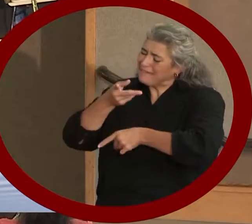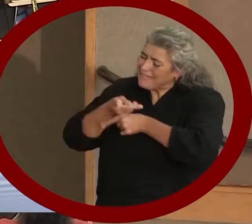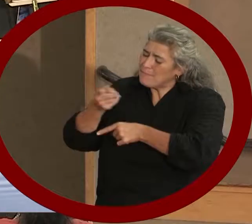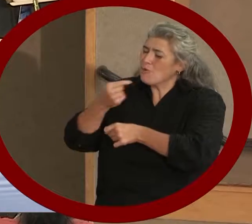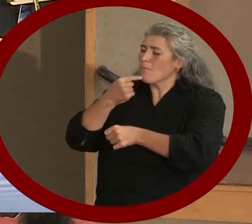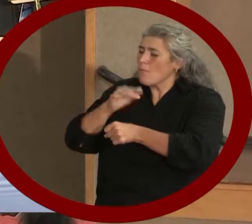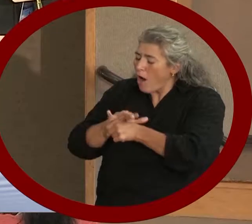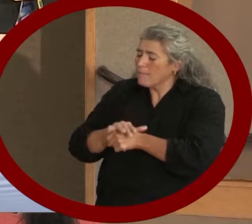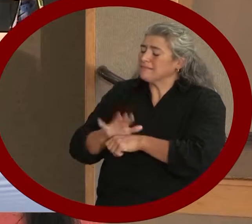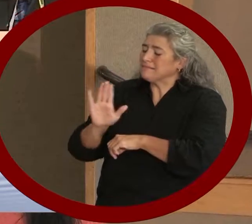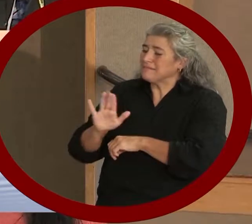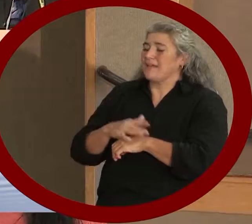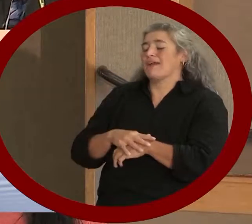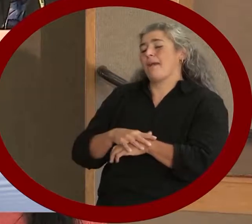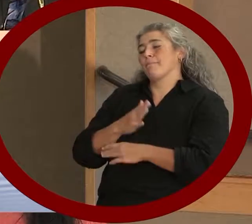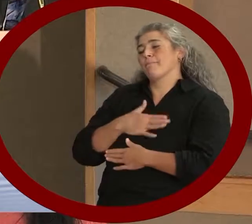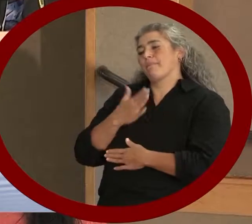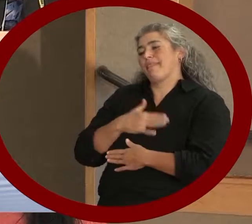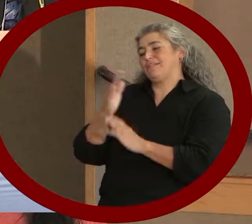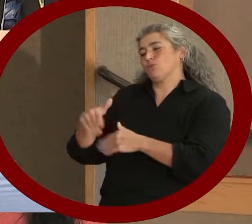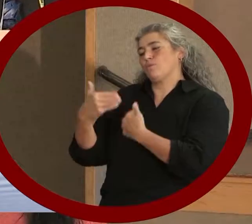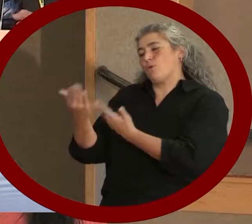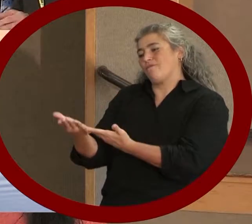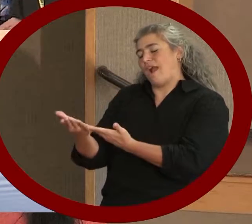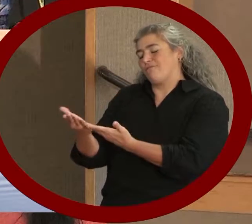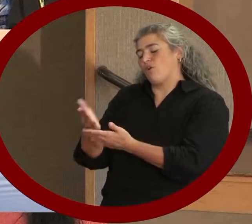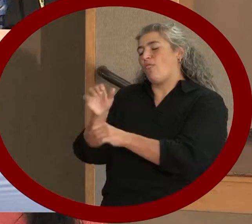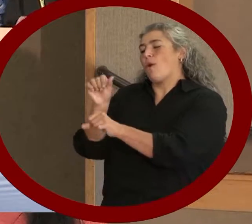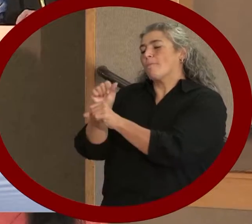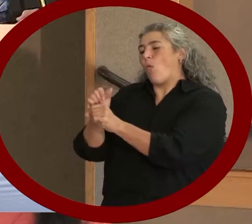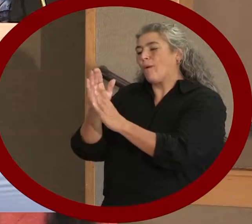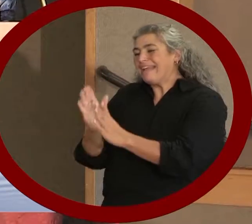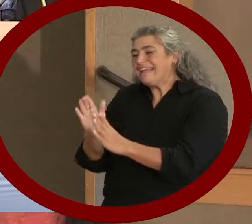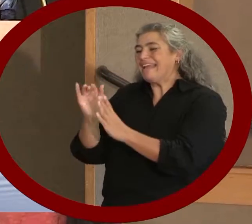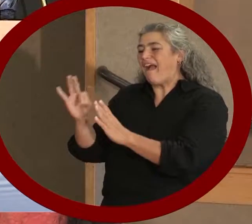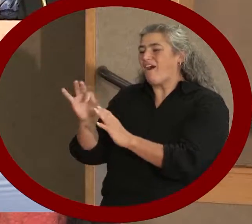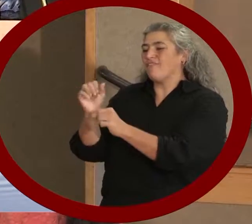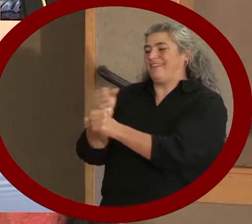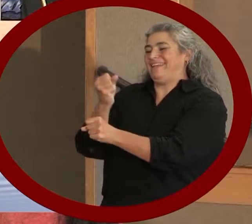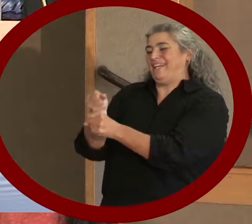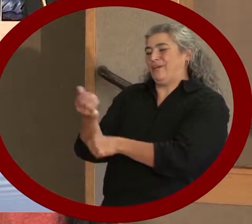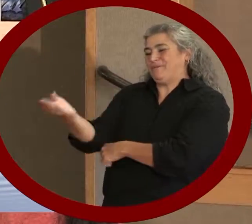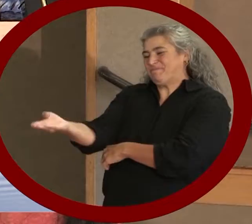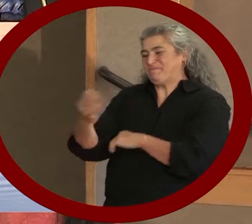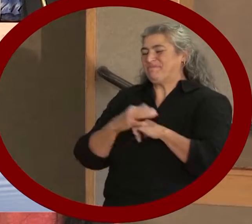present to you the 2015 Employee of the Award. So please give Lisa a hand again.